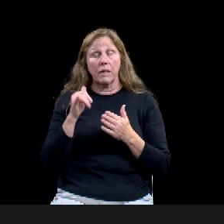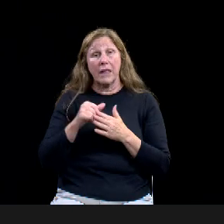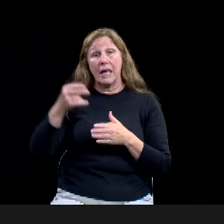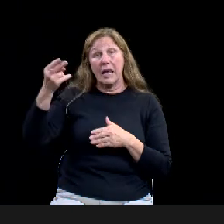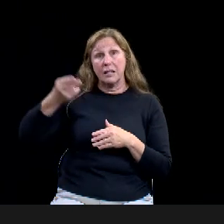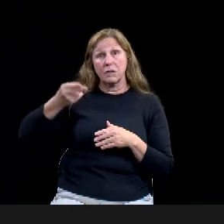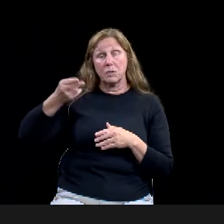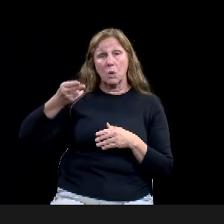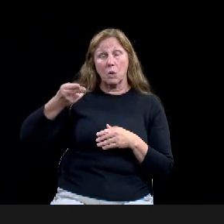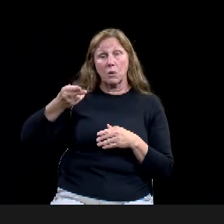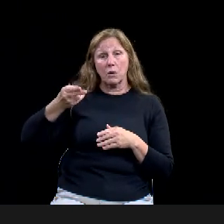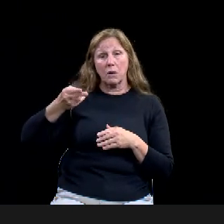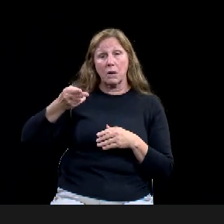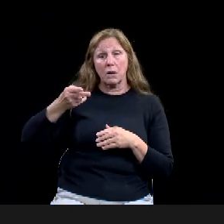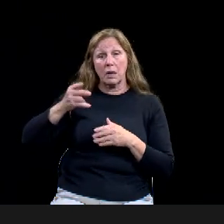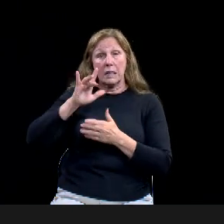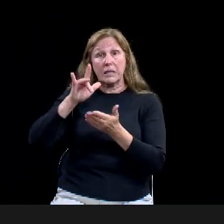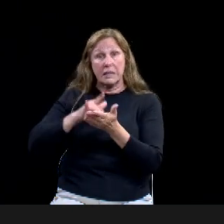in the future.